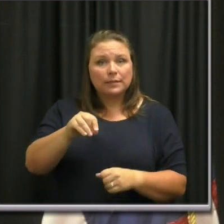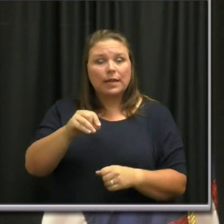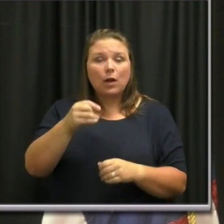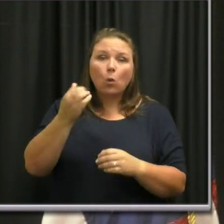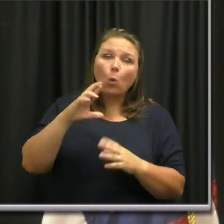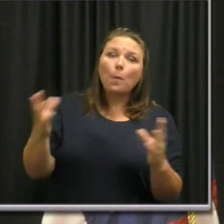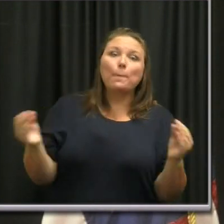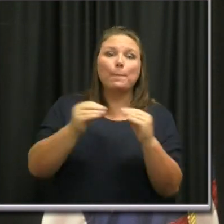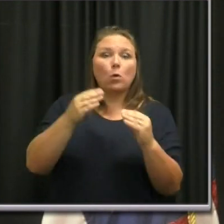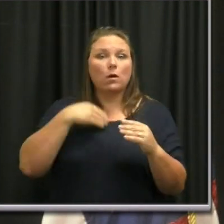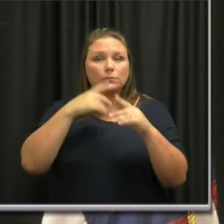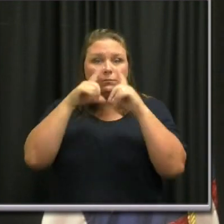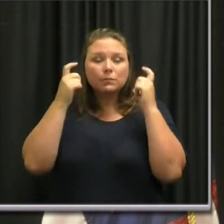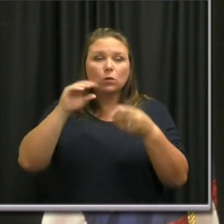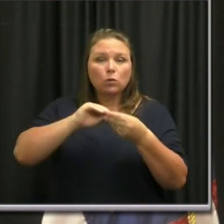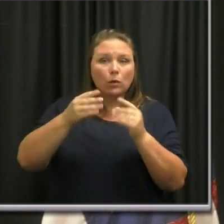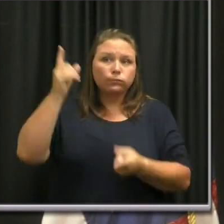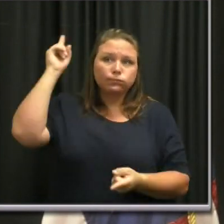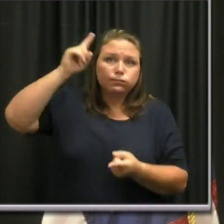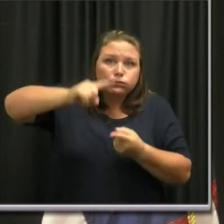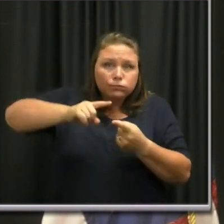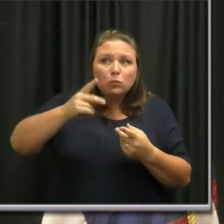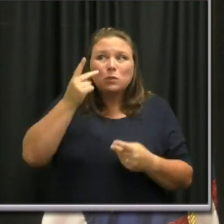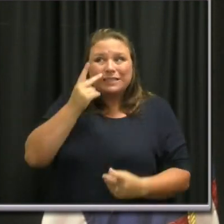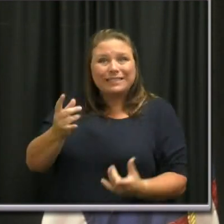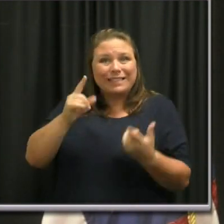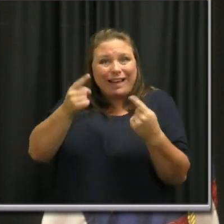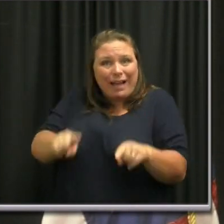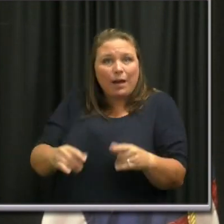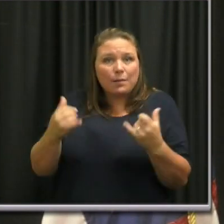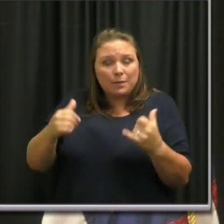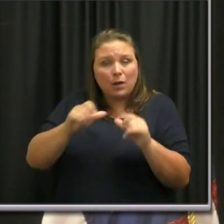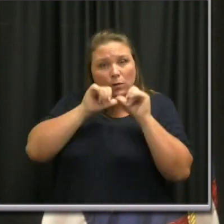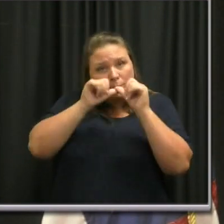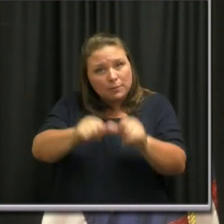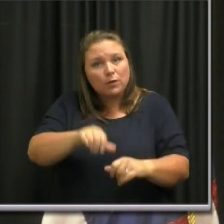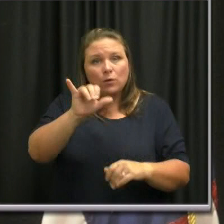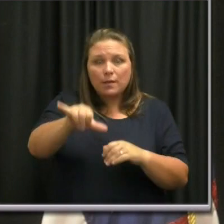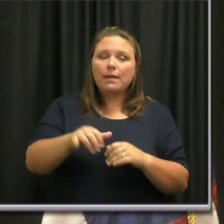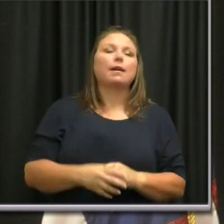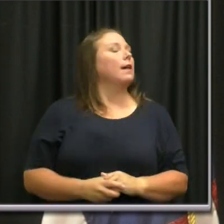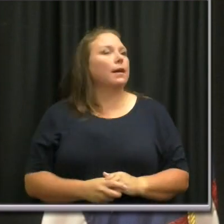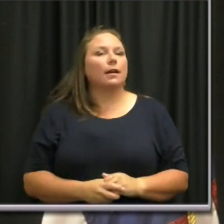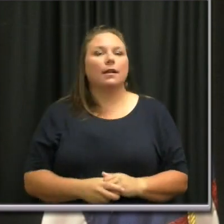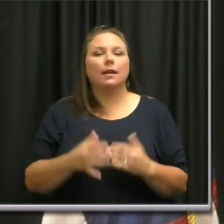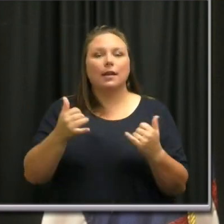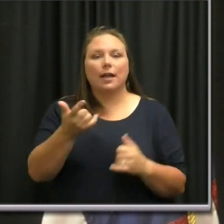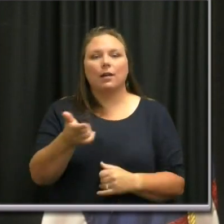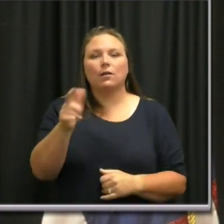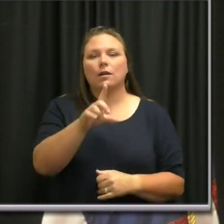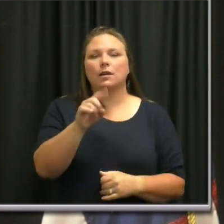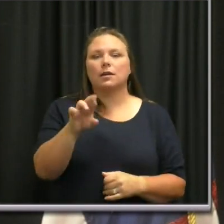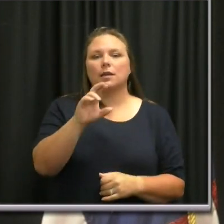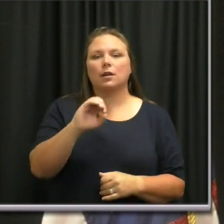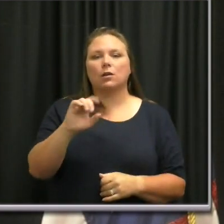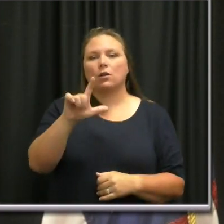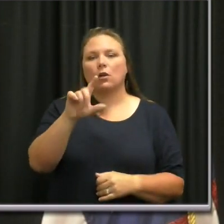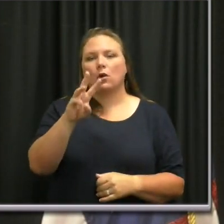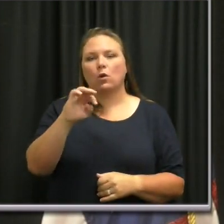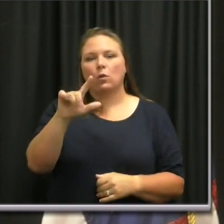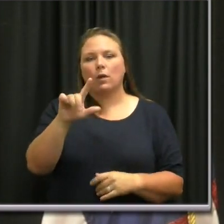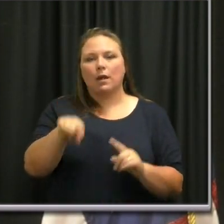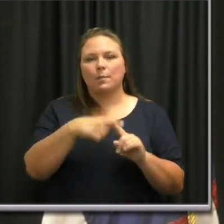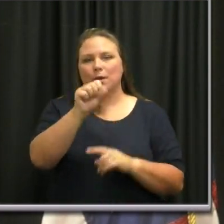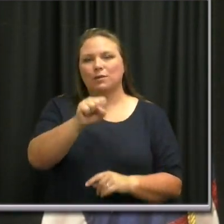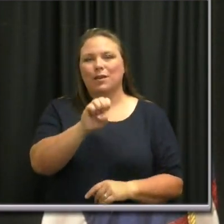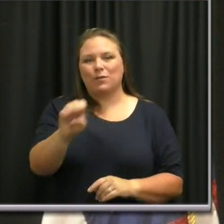then I think we will bring our numbers down. We're starting to see that. And I want us to continue that. And now, um, I'll defer to Dr. Caldwell for your question around the